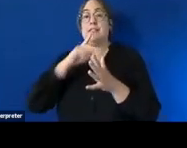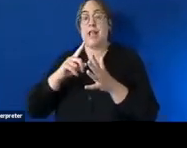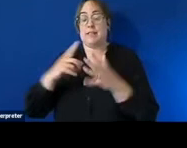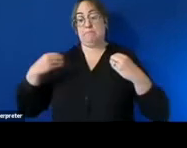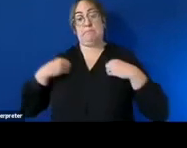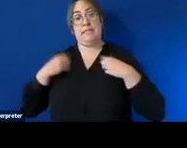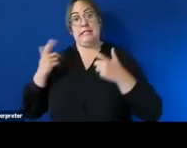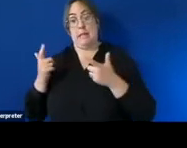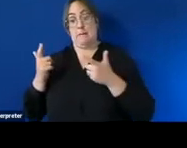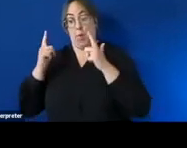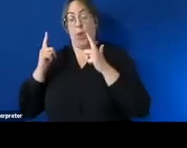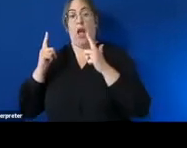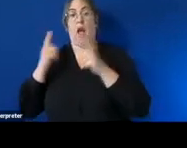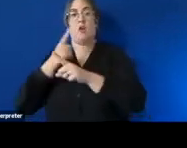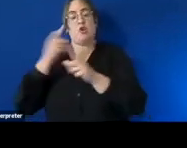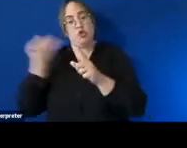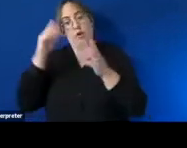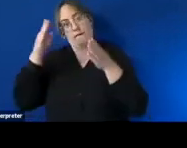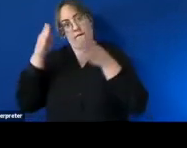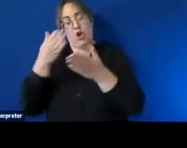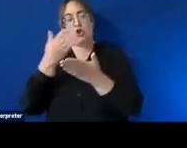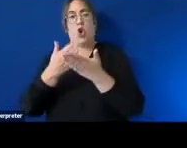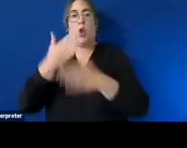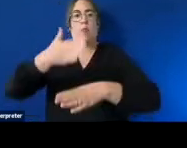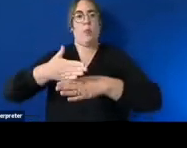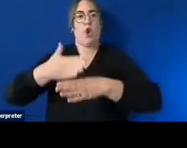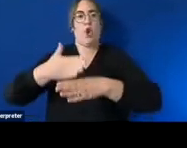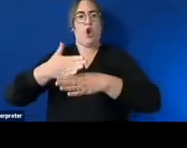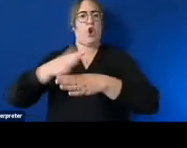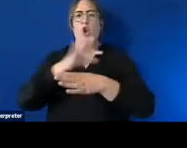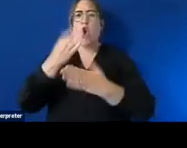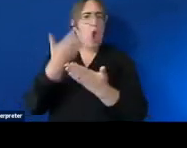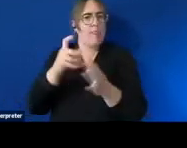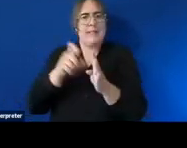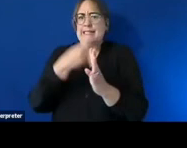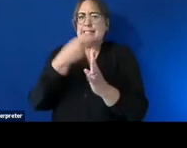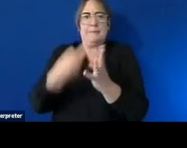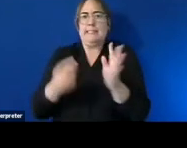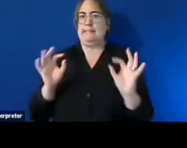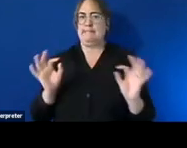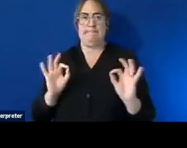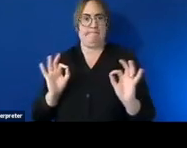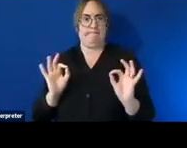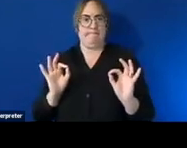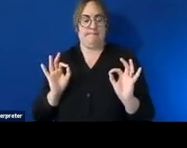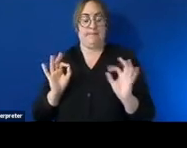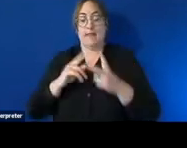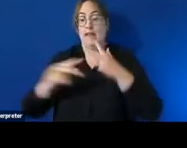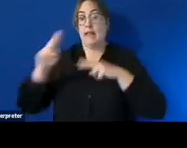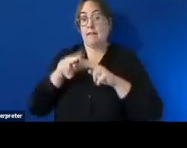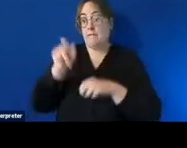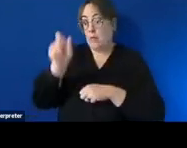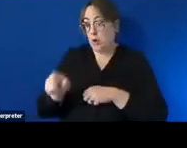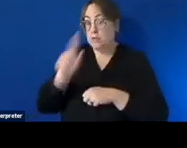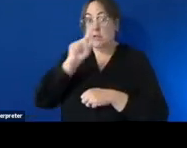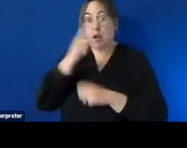inherent requirements of their role regardless of their disability or regardless of what you might assume is a disability um if they're unable to meet their inherent